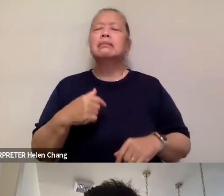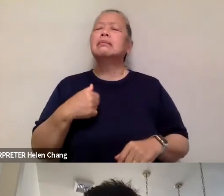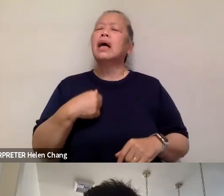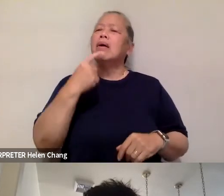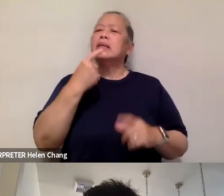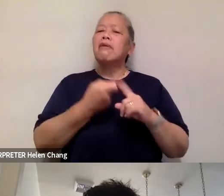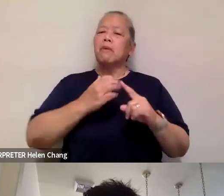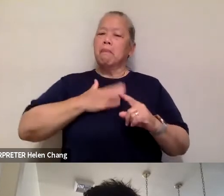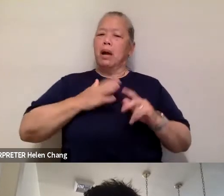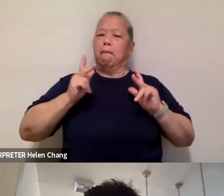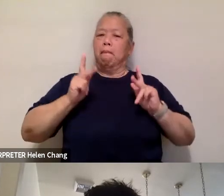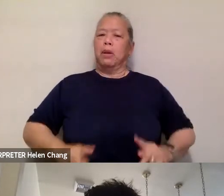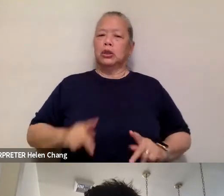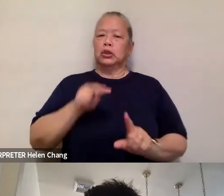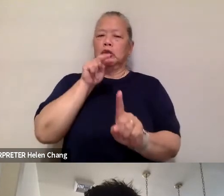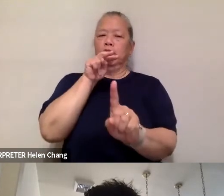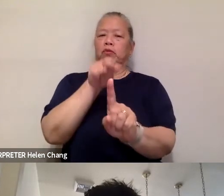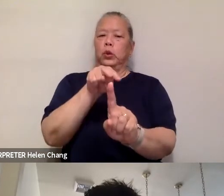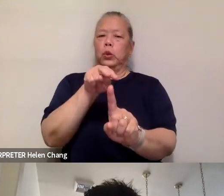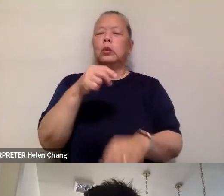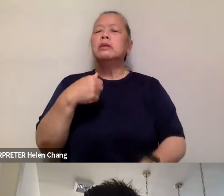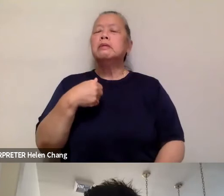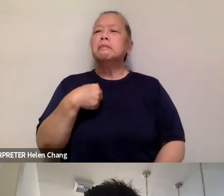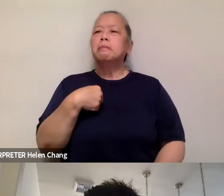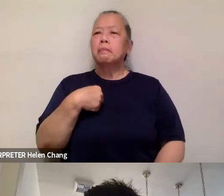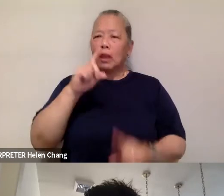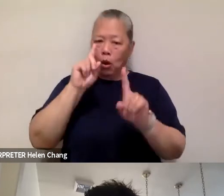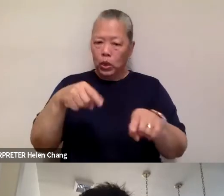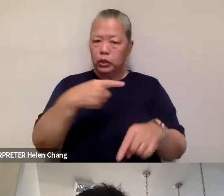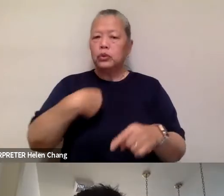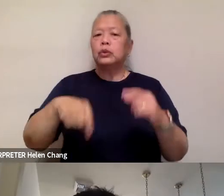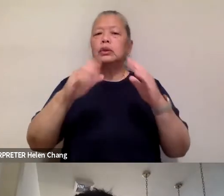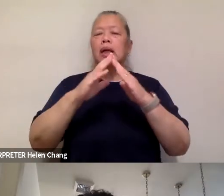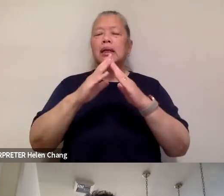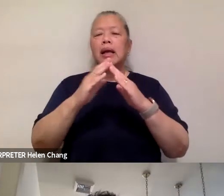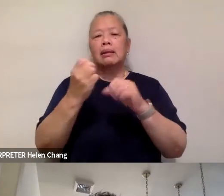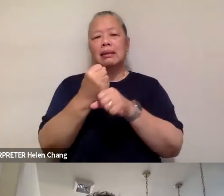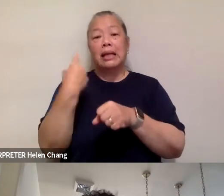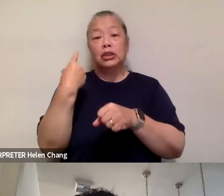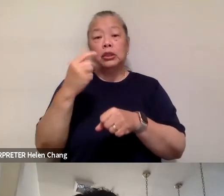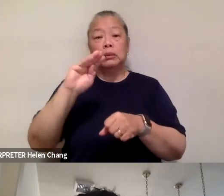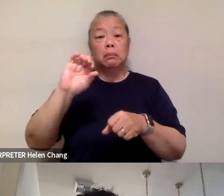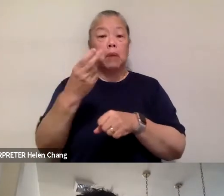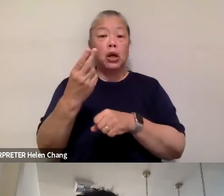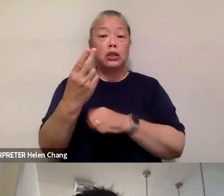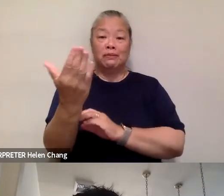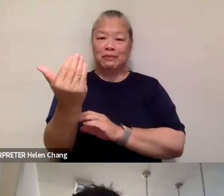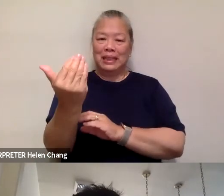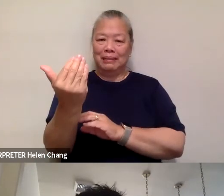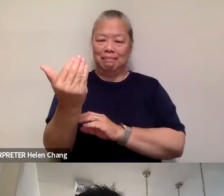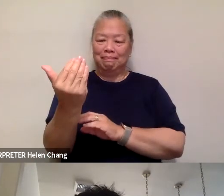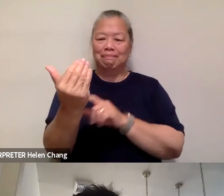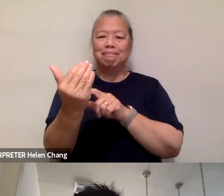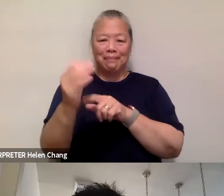standpoint, I was in Chinatown last year on March 15th, the day that